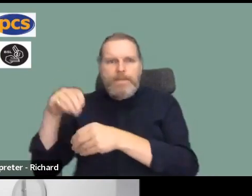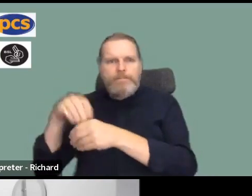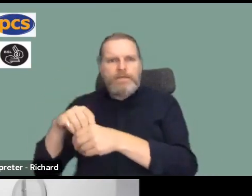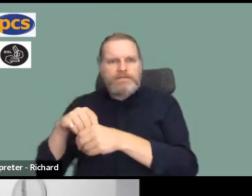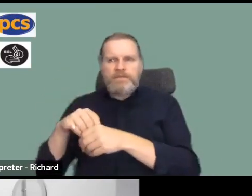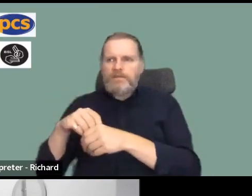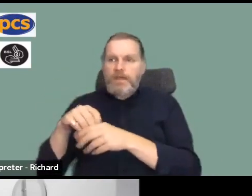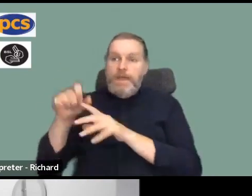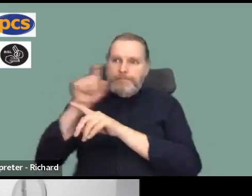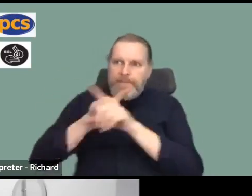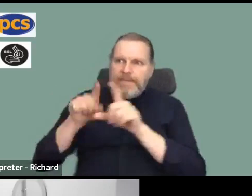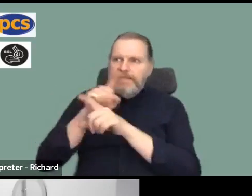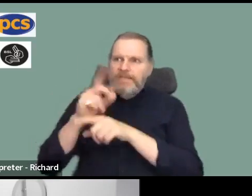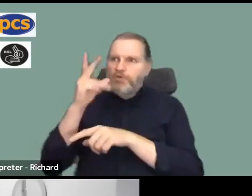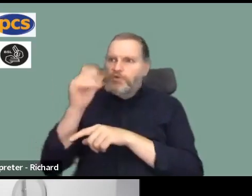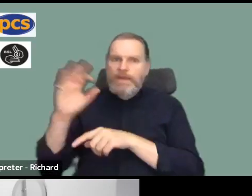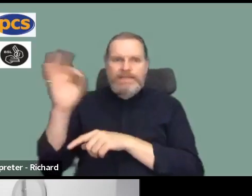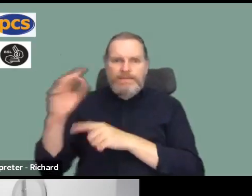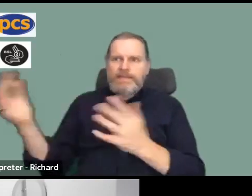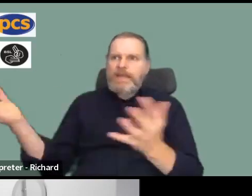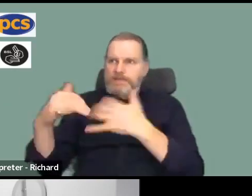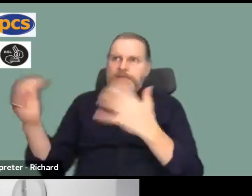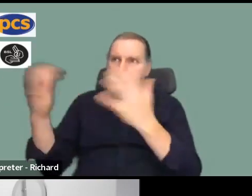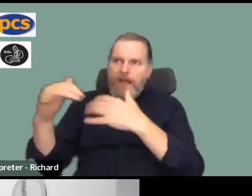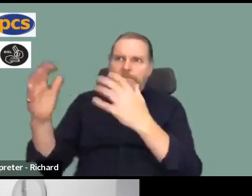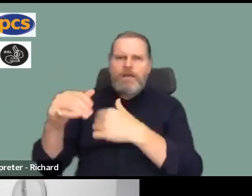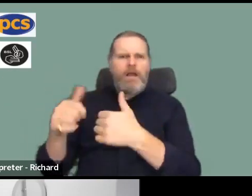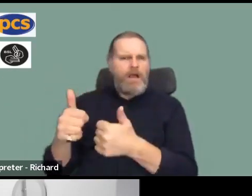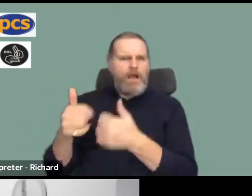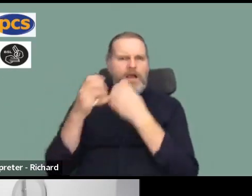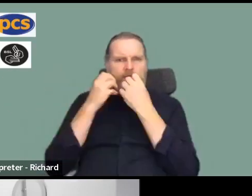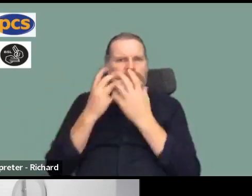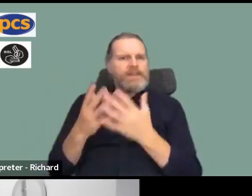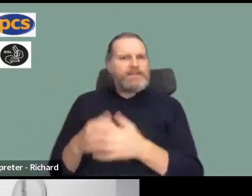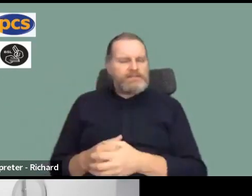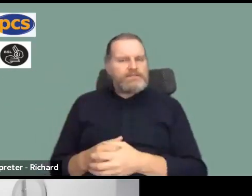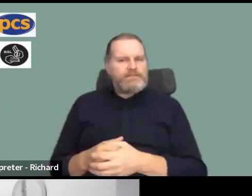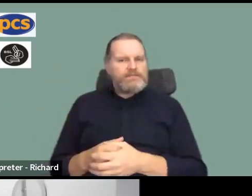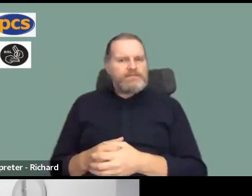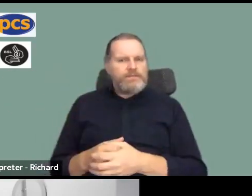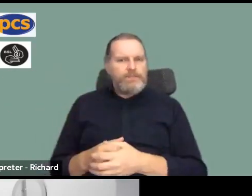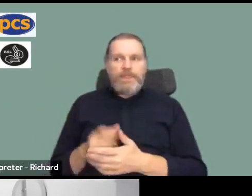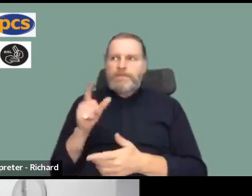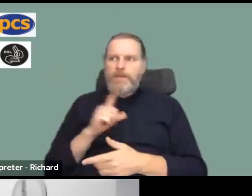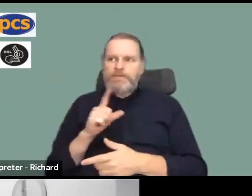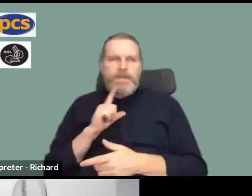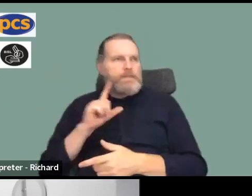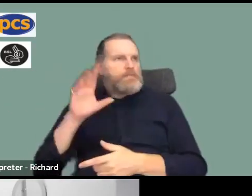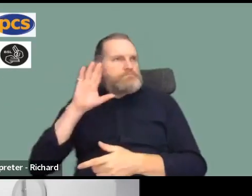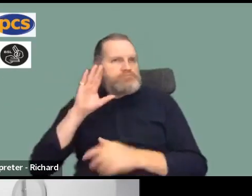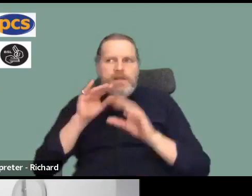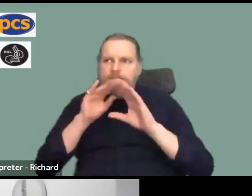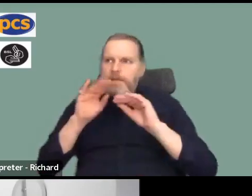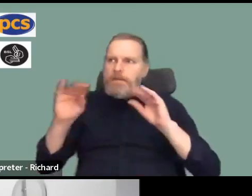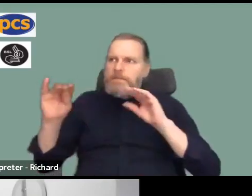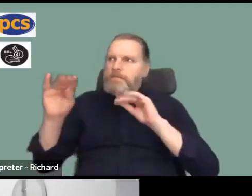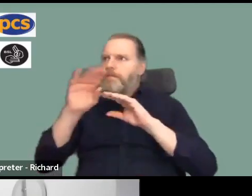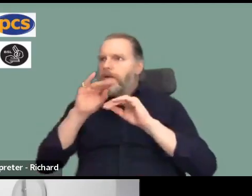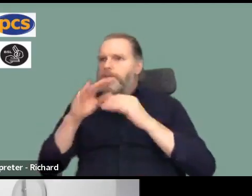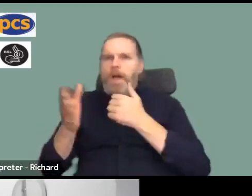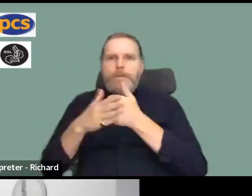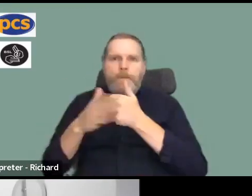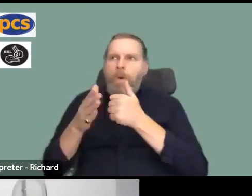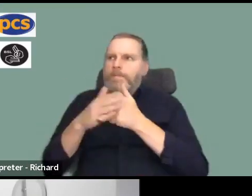meetings that's great because the ones who aren't at the meetings will be hearing about those meetings probably then joining the union so